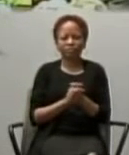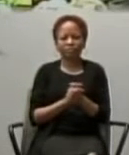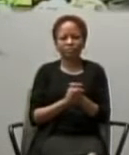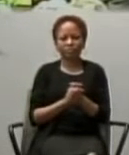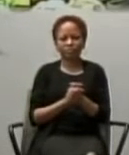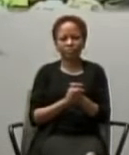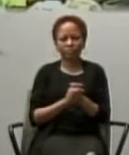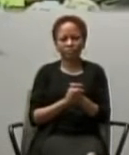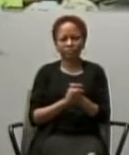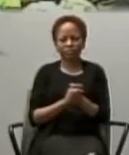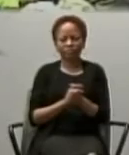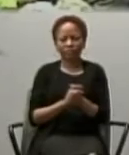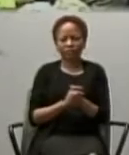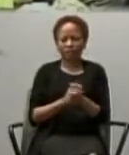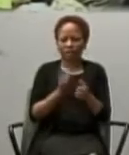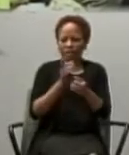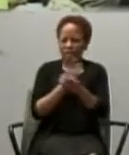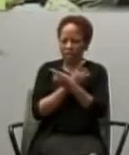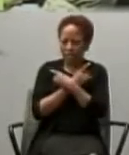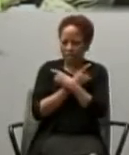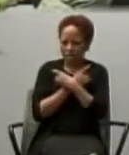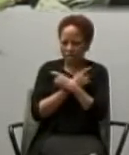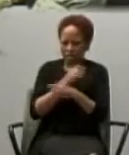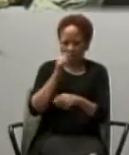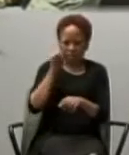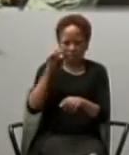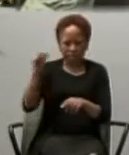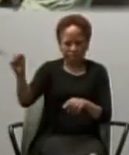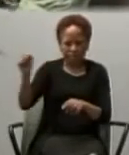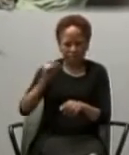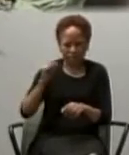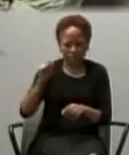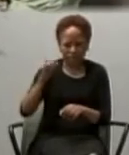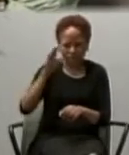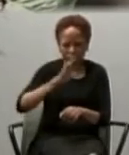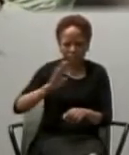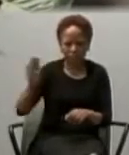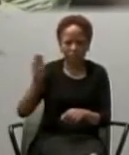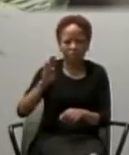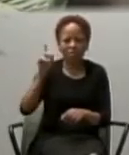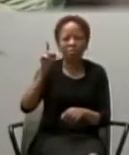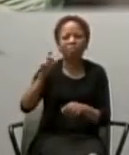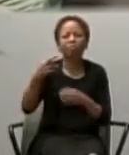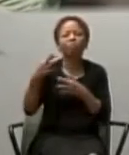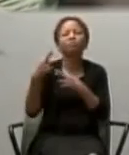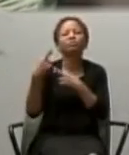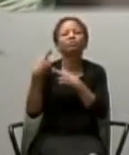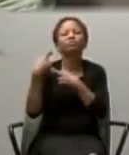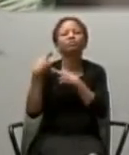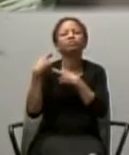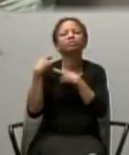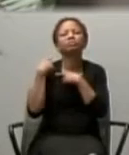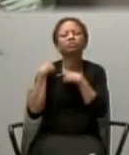Thus it is, my dear sisters, and brothers, that we, have, a responsibility, as Catholics,